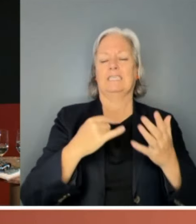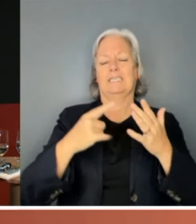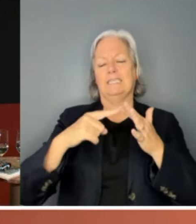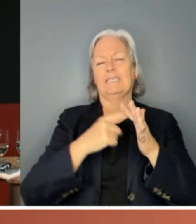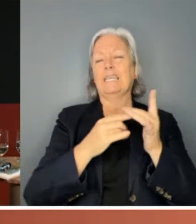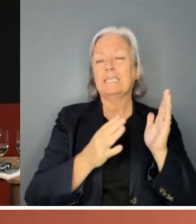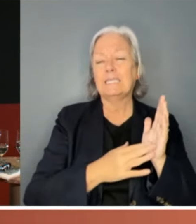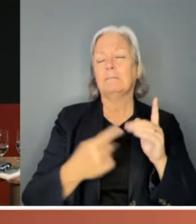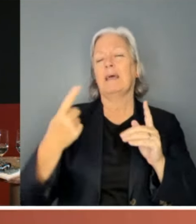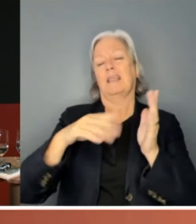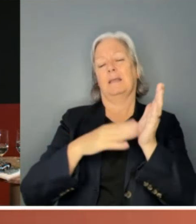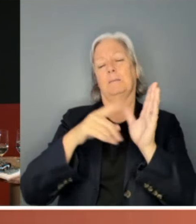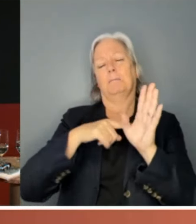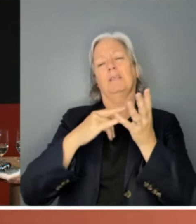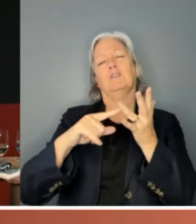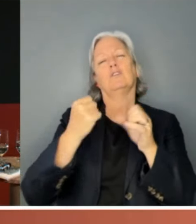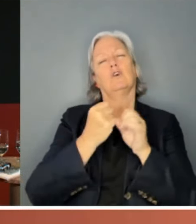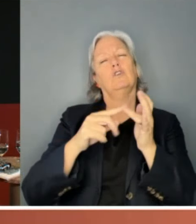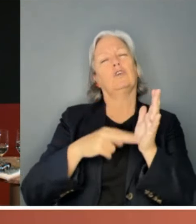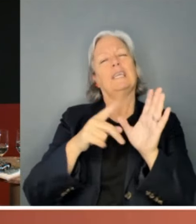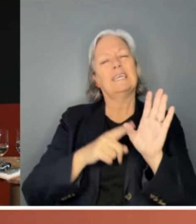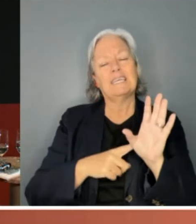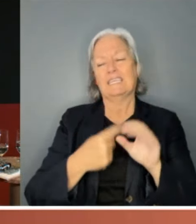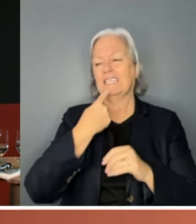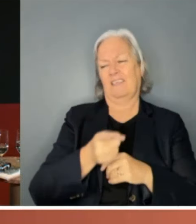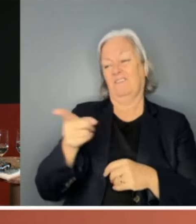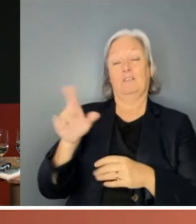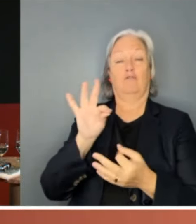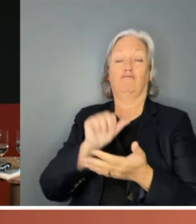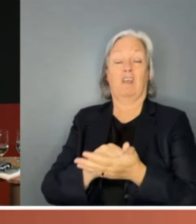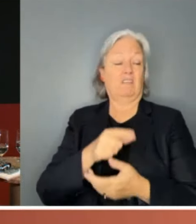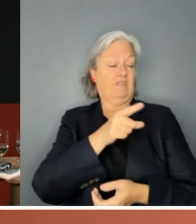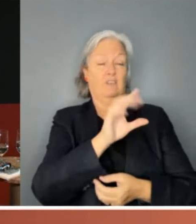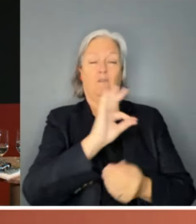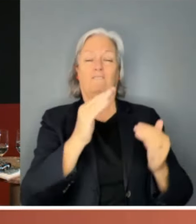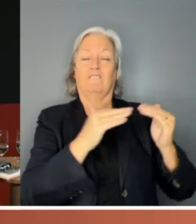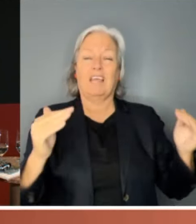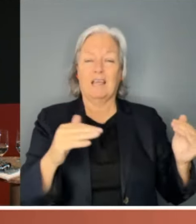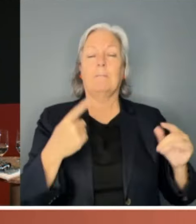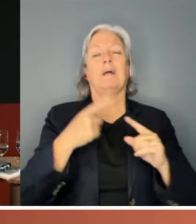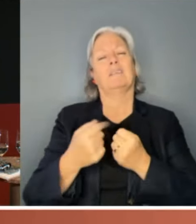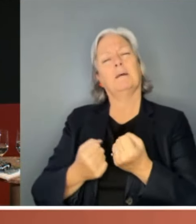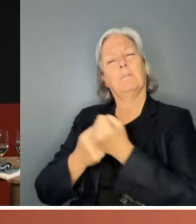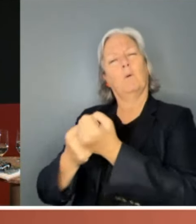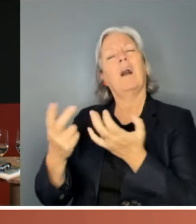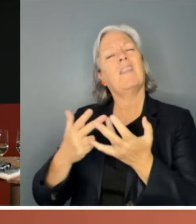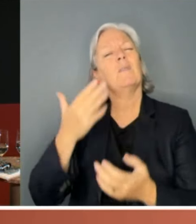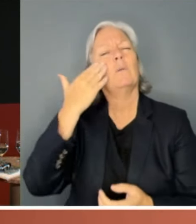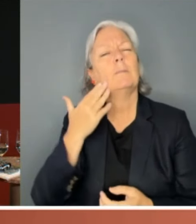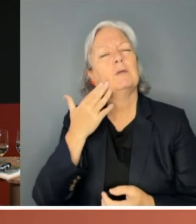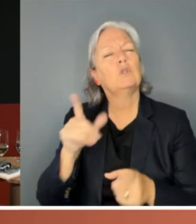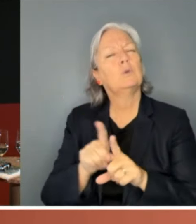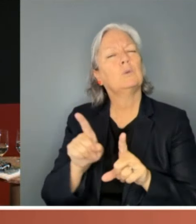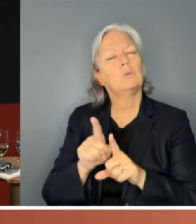any unfairness that they see in the systems or experience themselves, and support other women to do that too. And look, I'll just